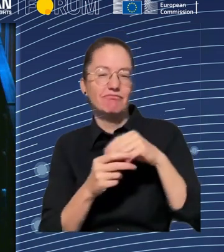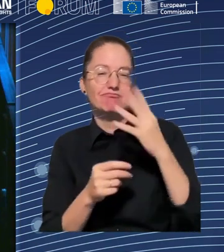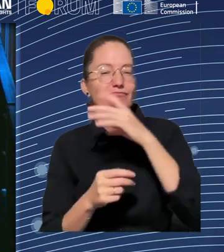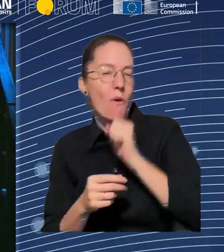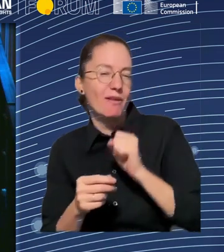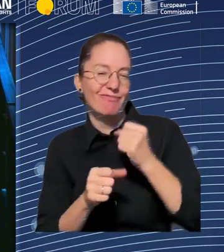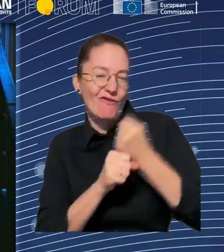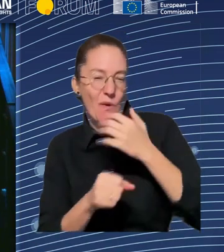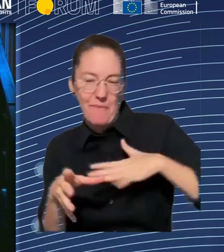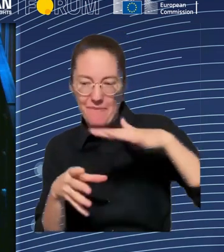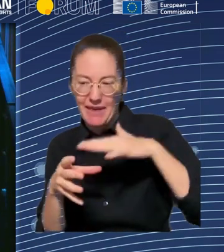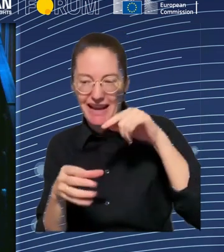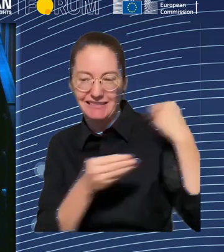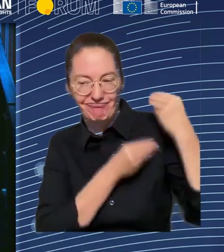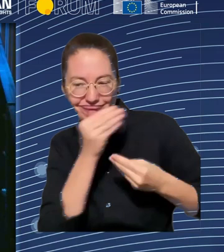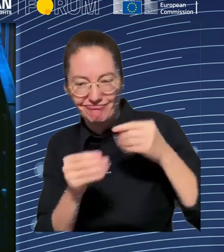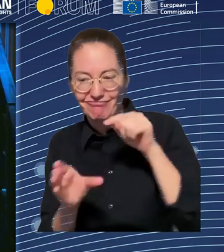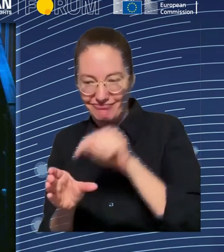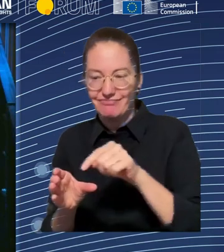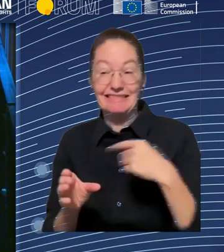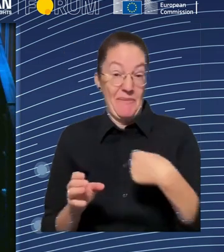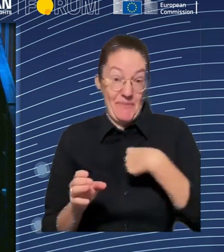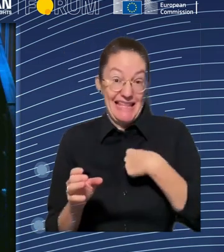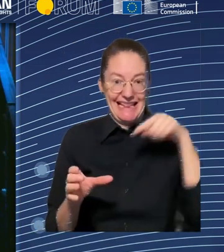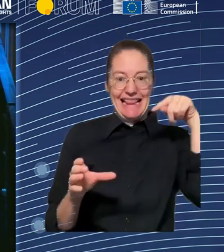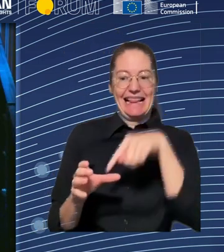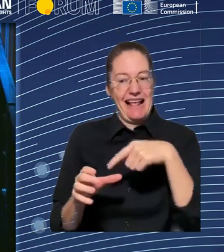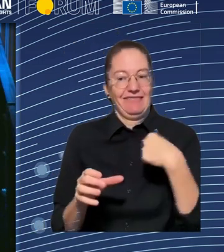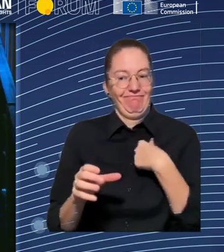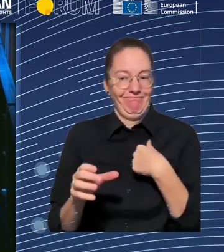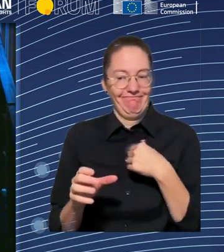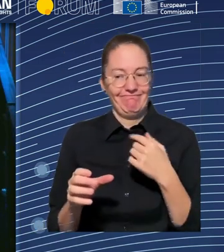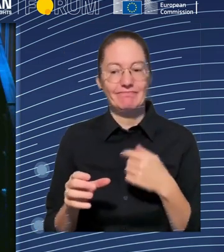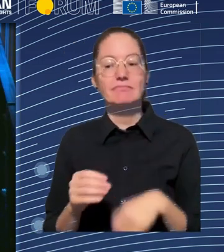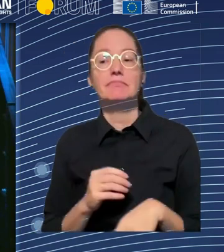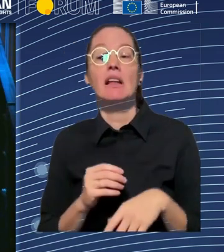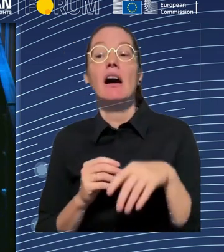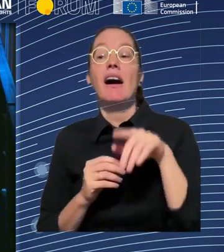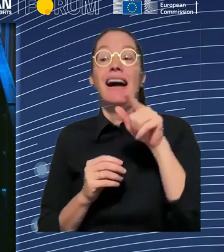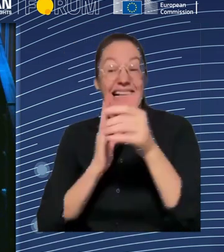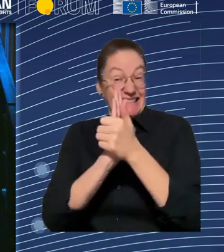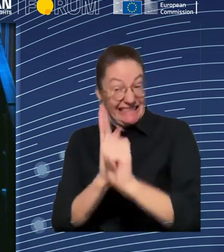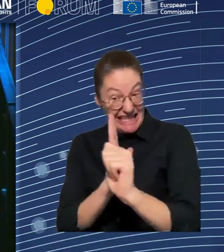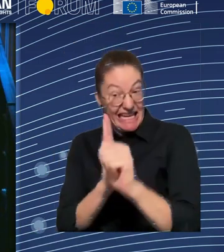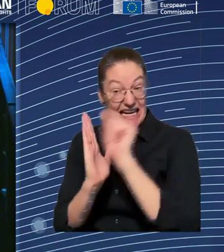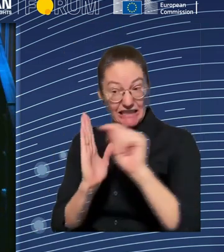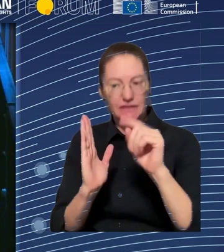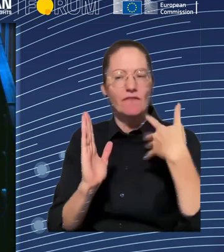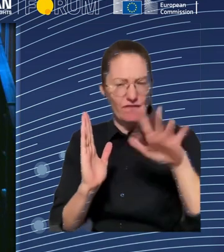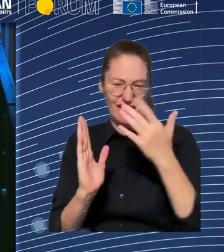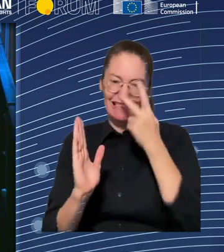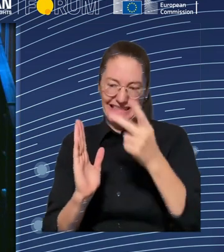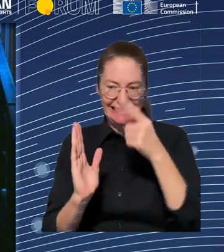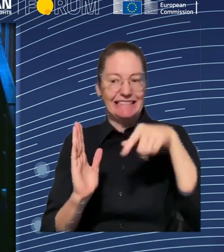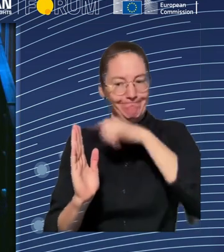you will sometimes not know what they do. And some companies face great challenges, look at, for example, the automotive industry, have to shift from combustion